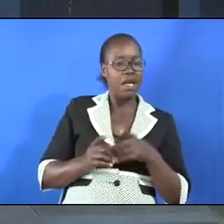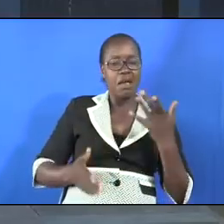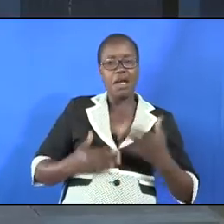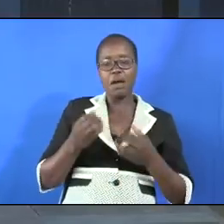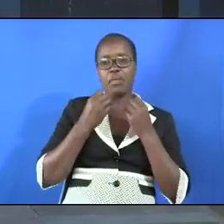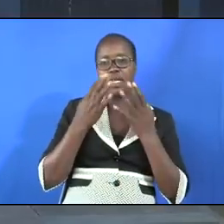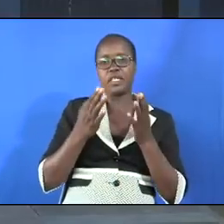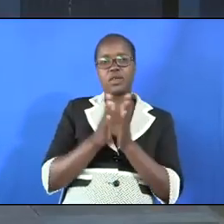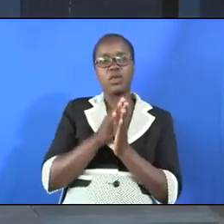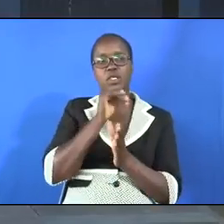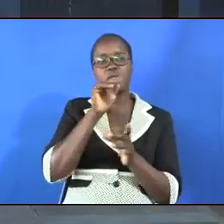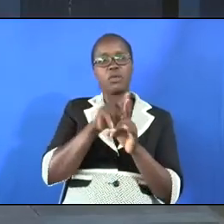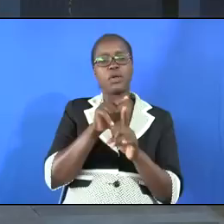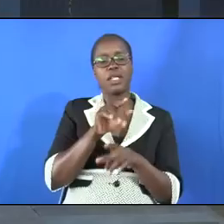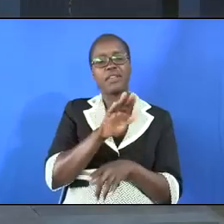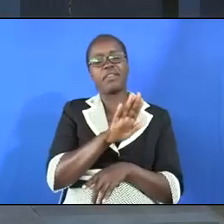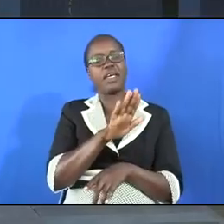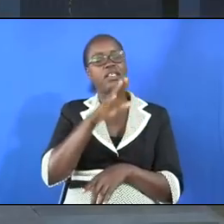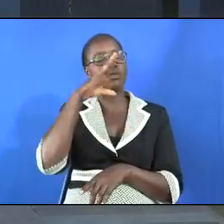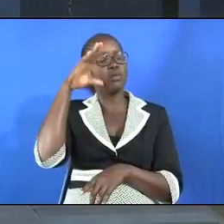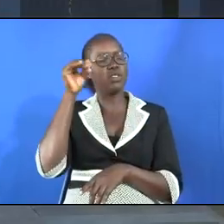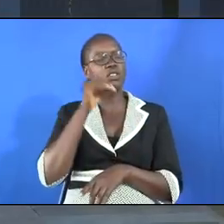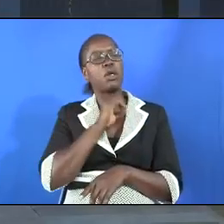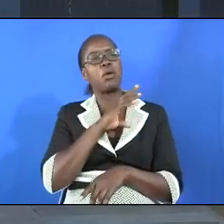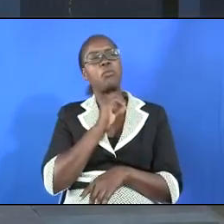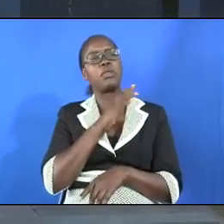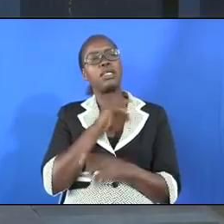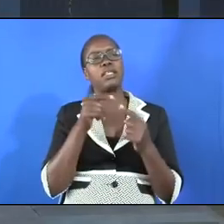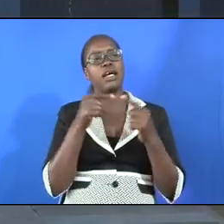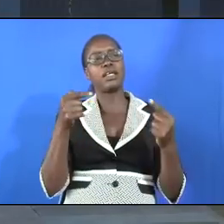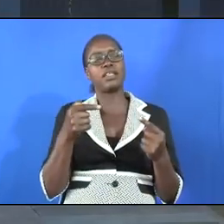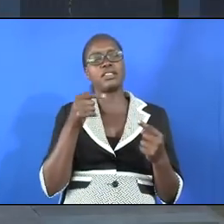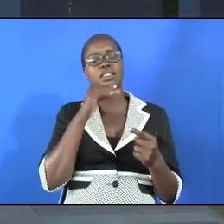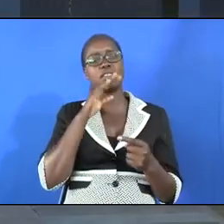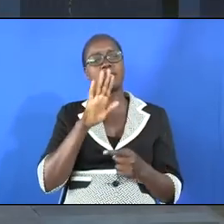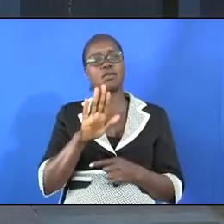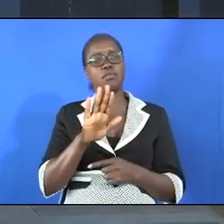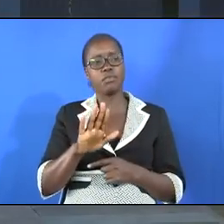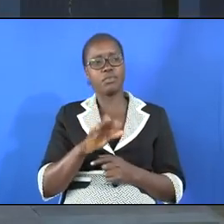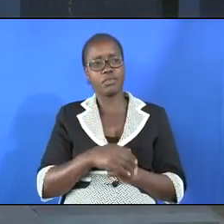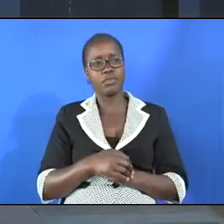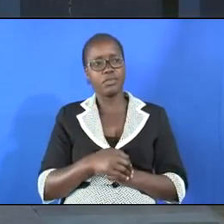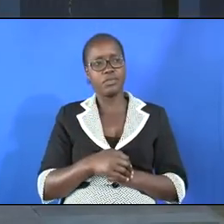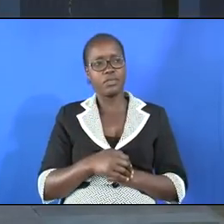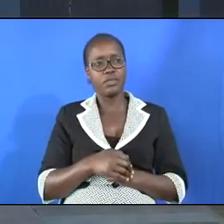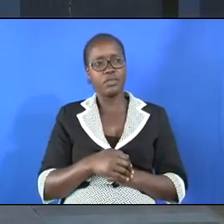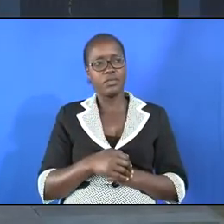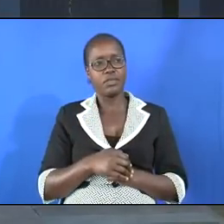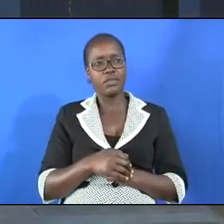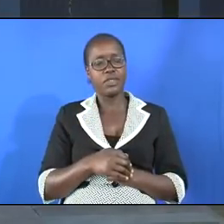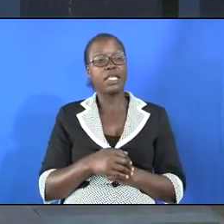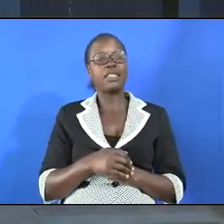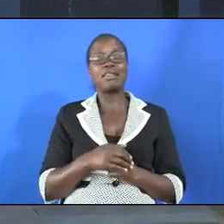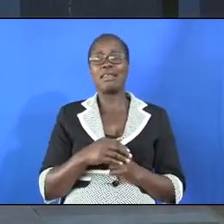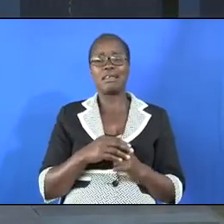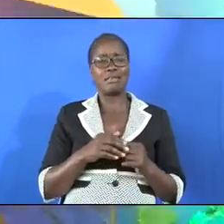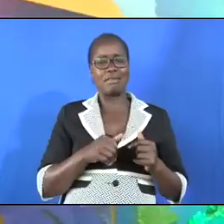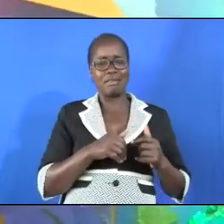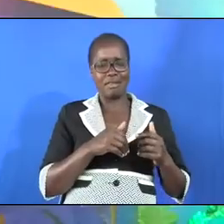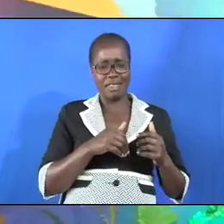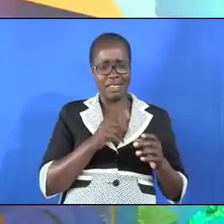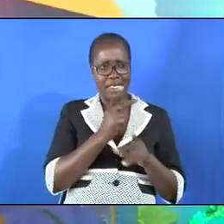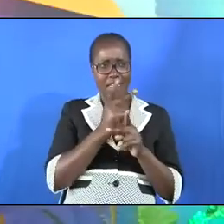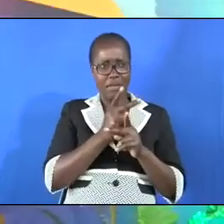with their brother Moses. They complained against Moses. They harbored sin in themselves.